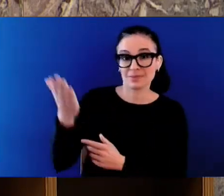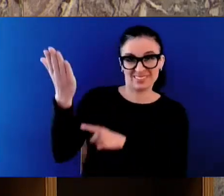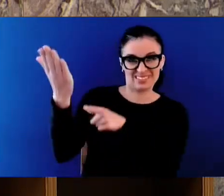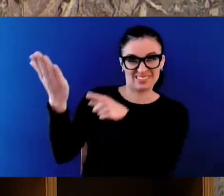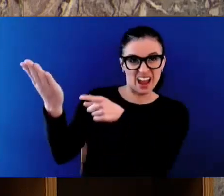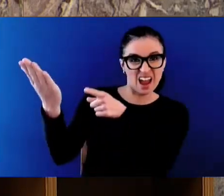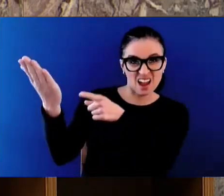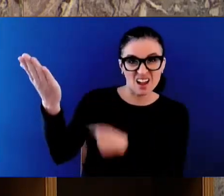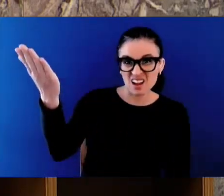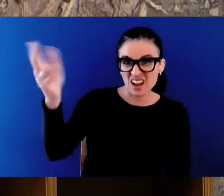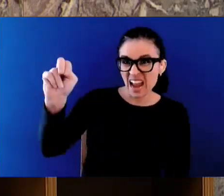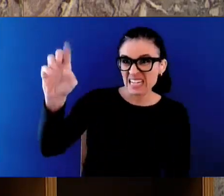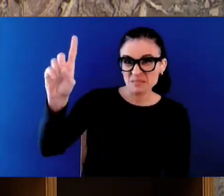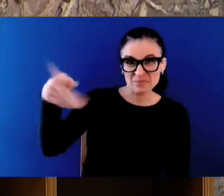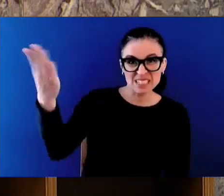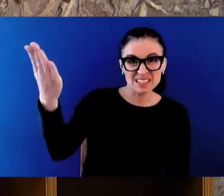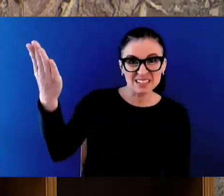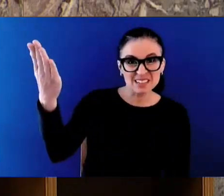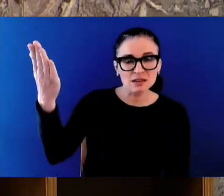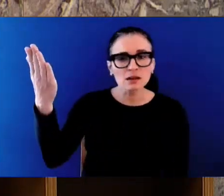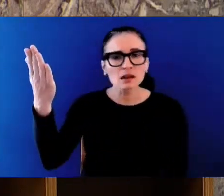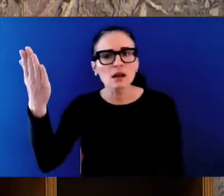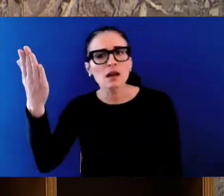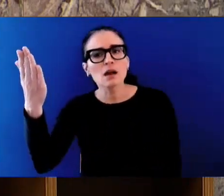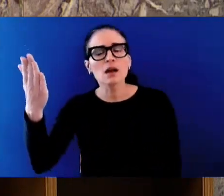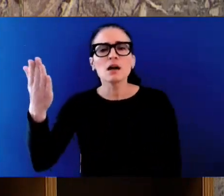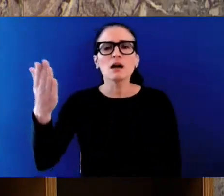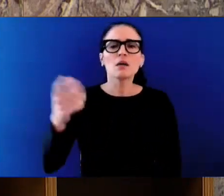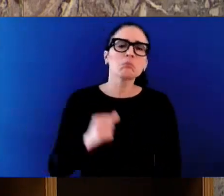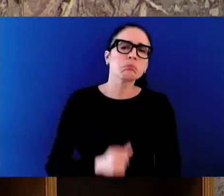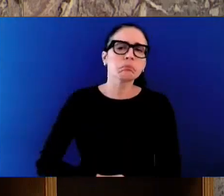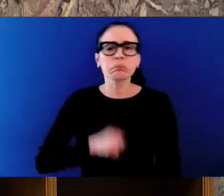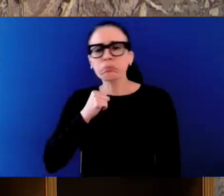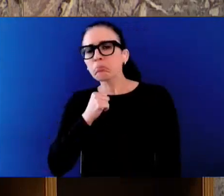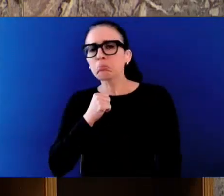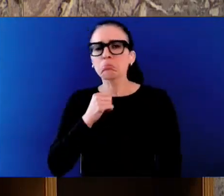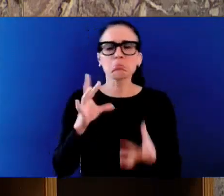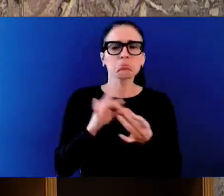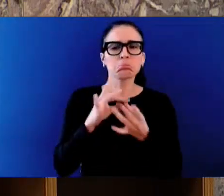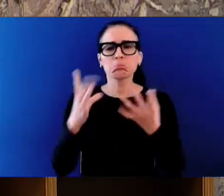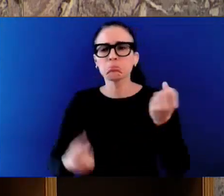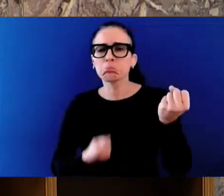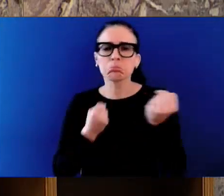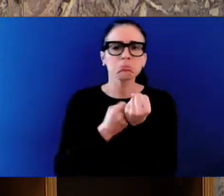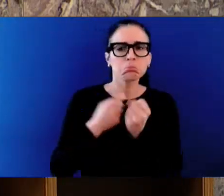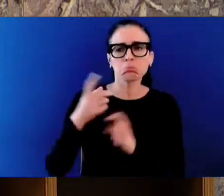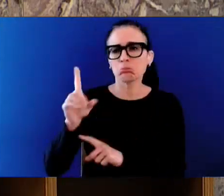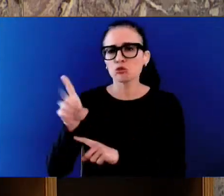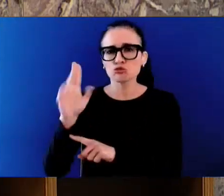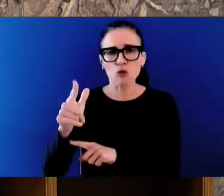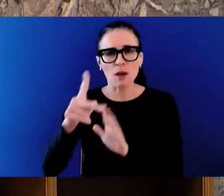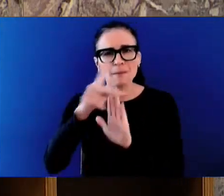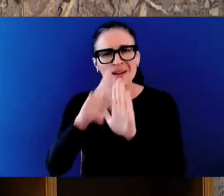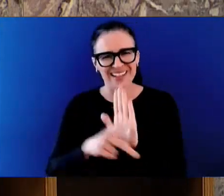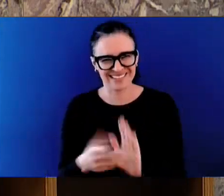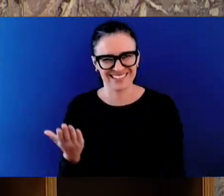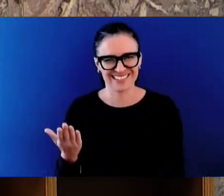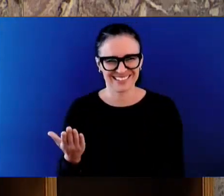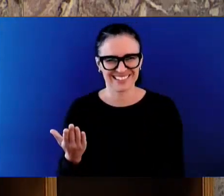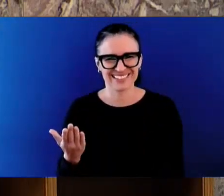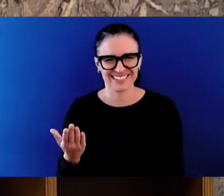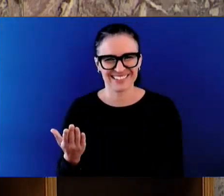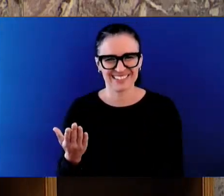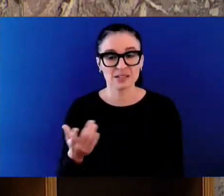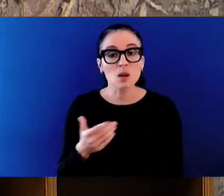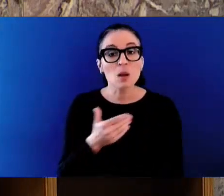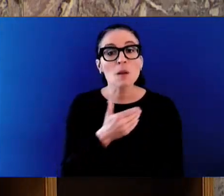pro-drug policies. The Member for Richmond South Centre, he says, and